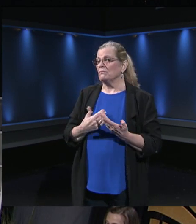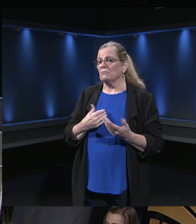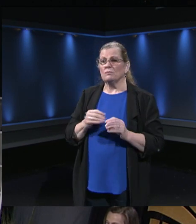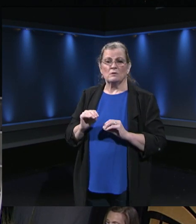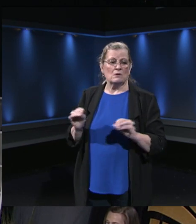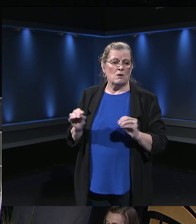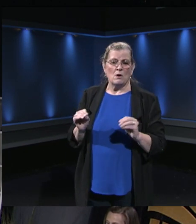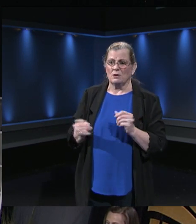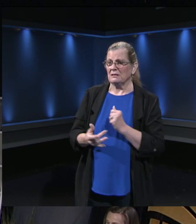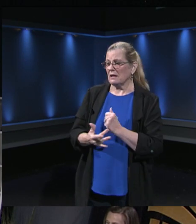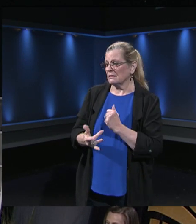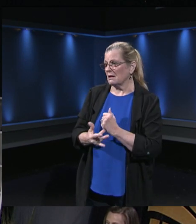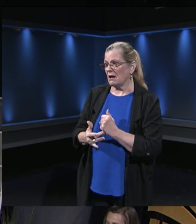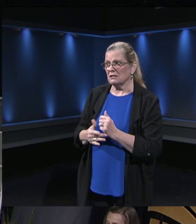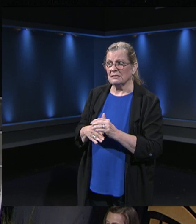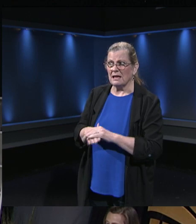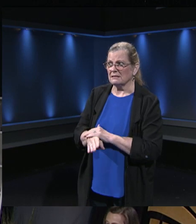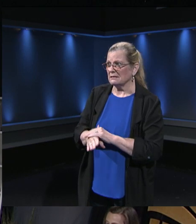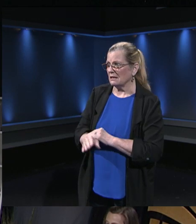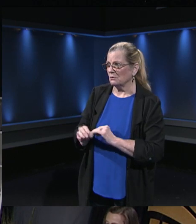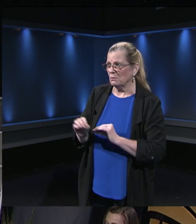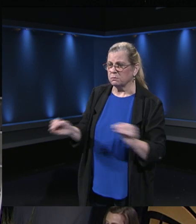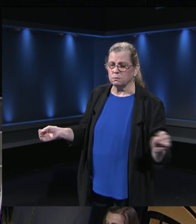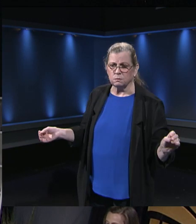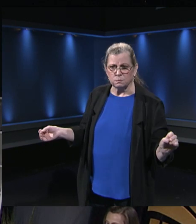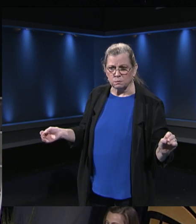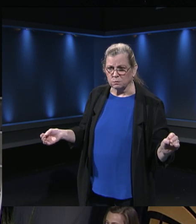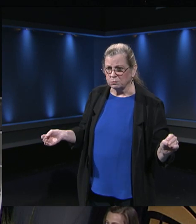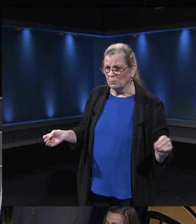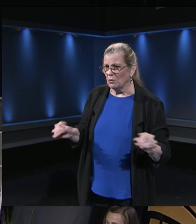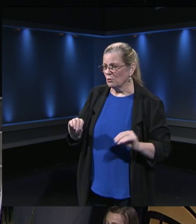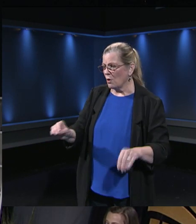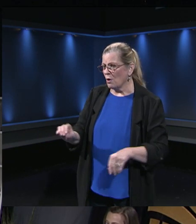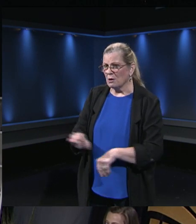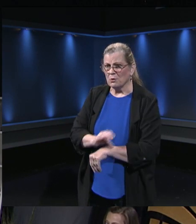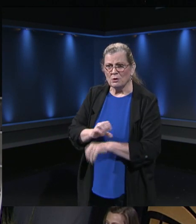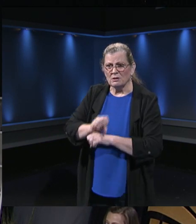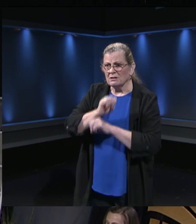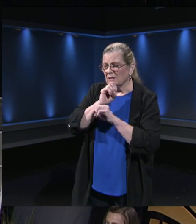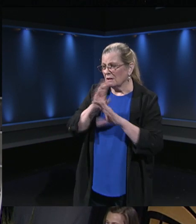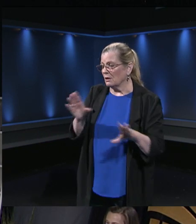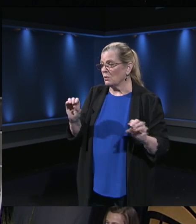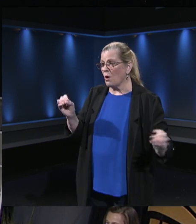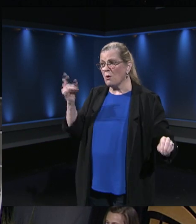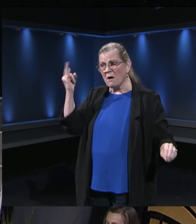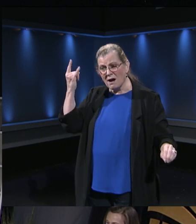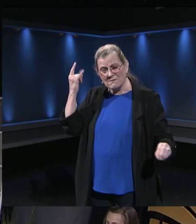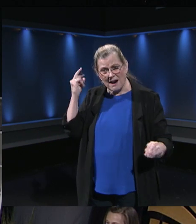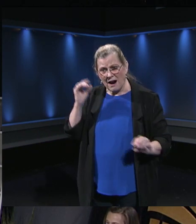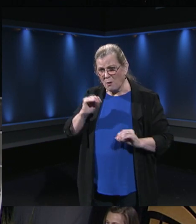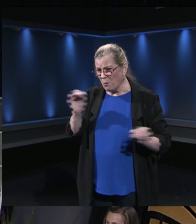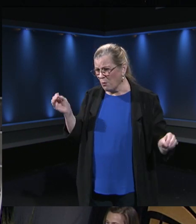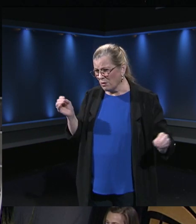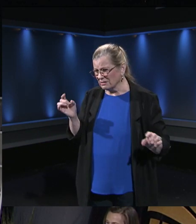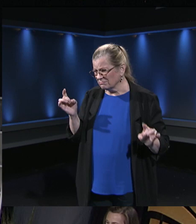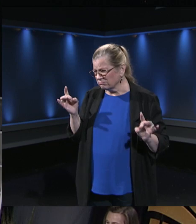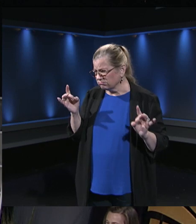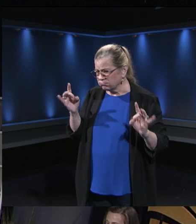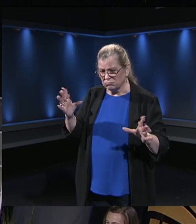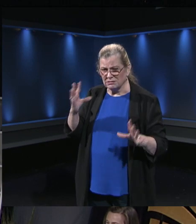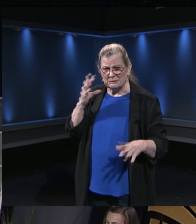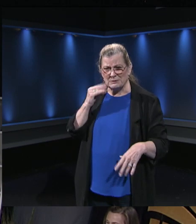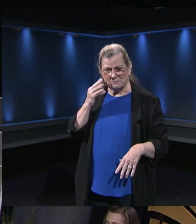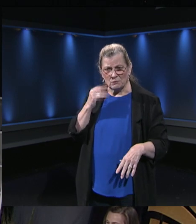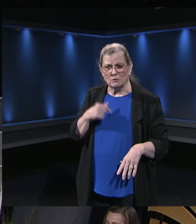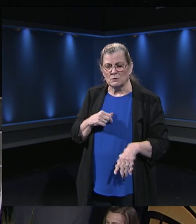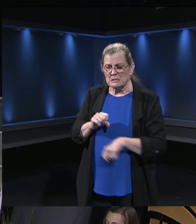access with computers, Wi-Fi, or really any experience with it. We've been working hard, like